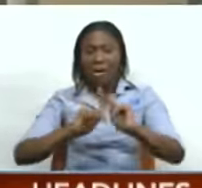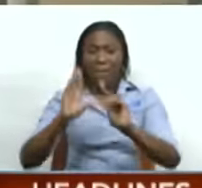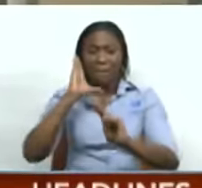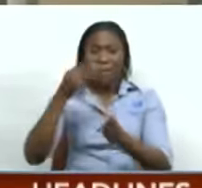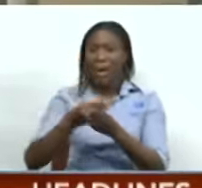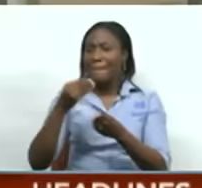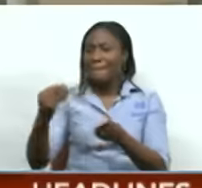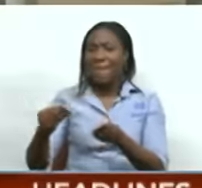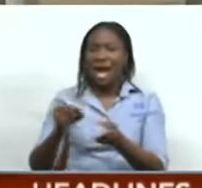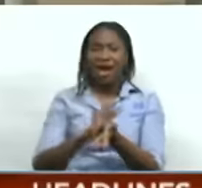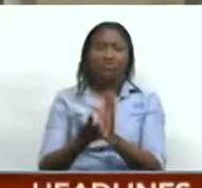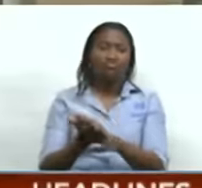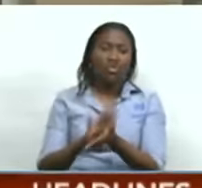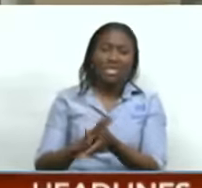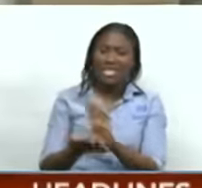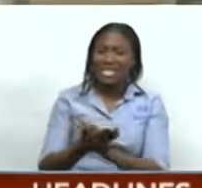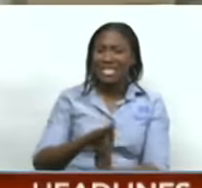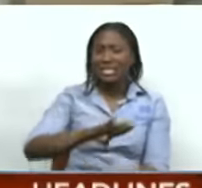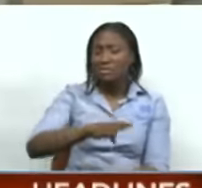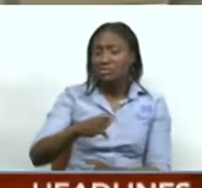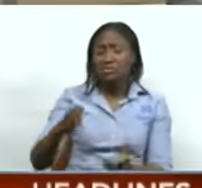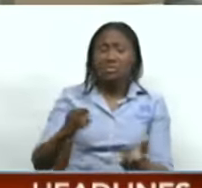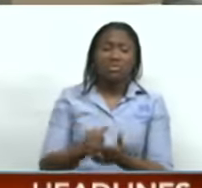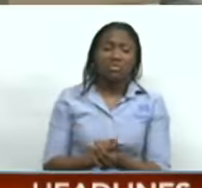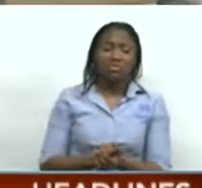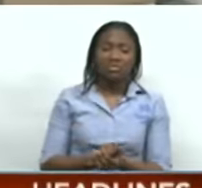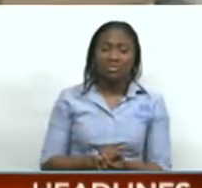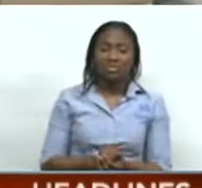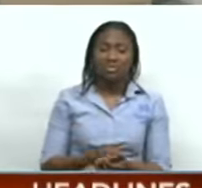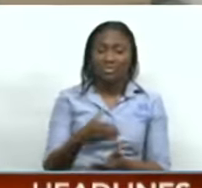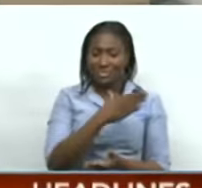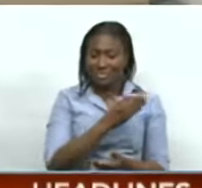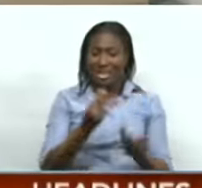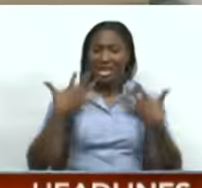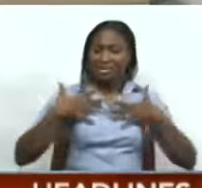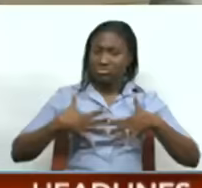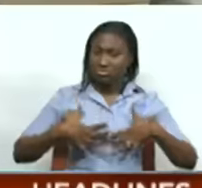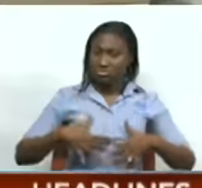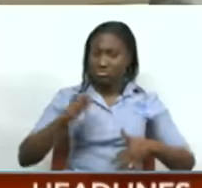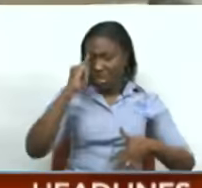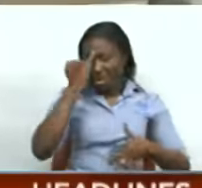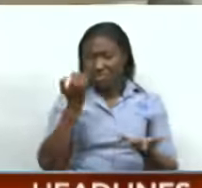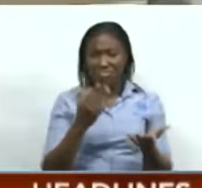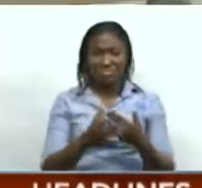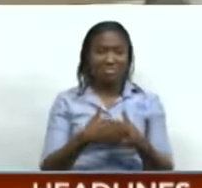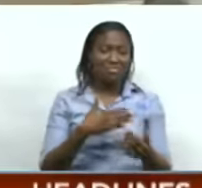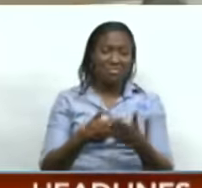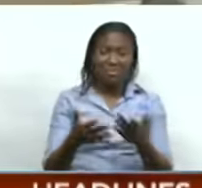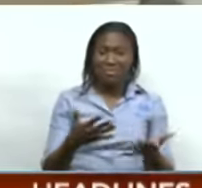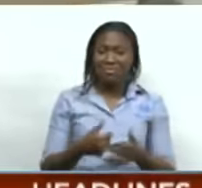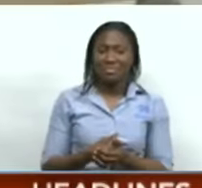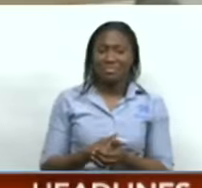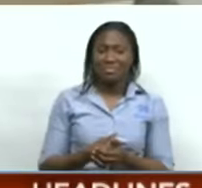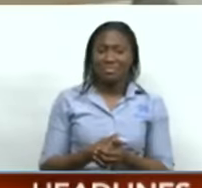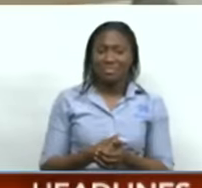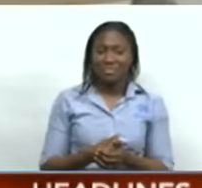roti and whatever it is and they dress with the wear and same thing when they have the